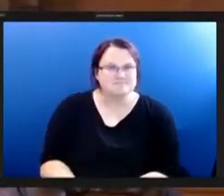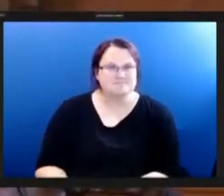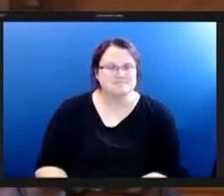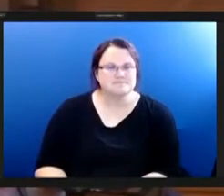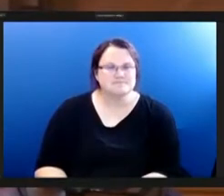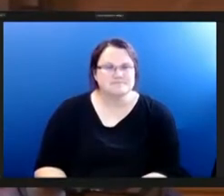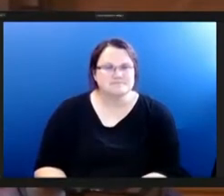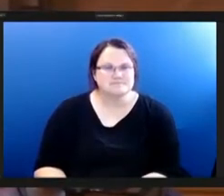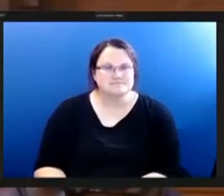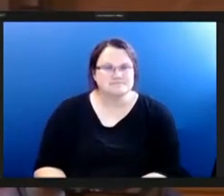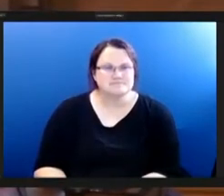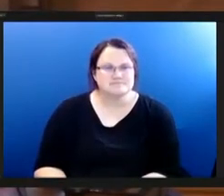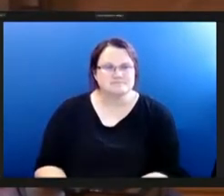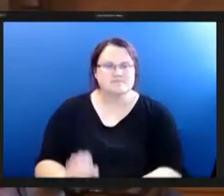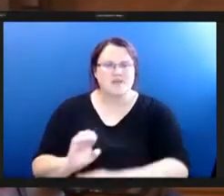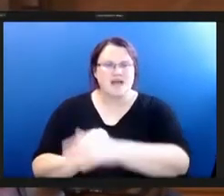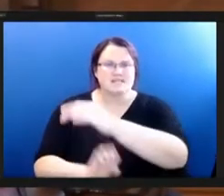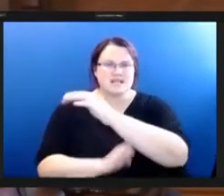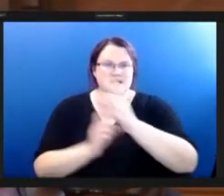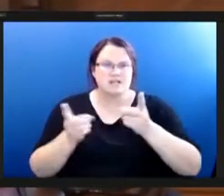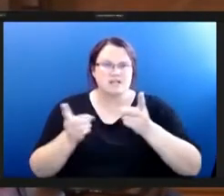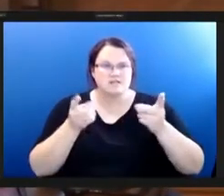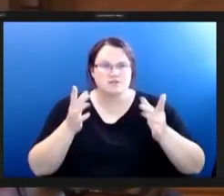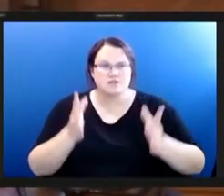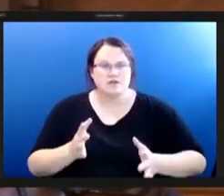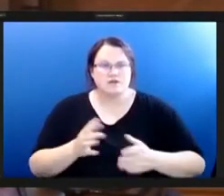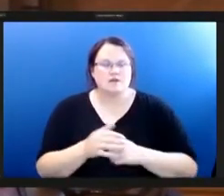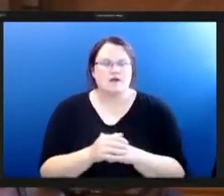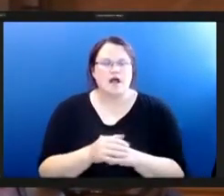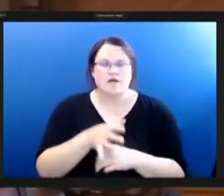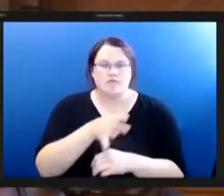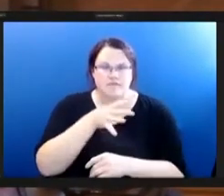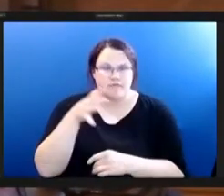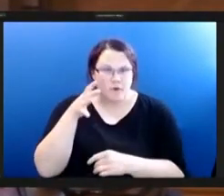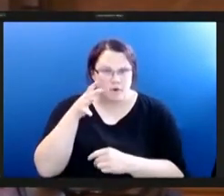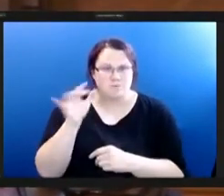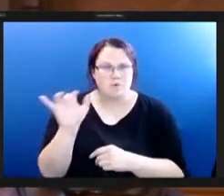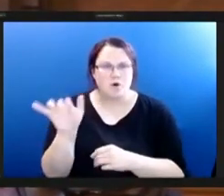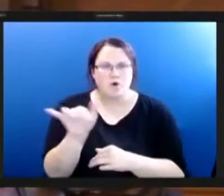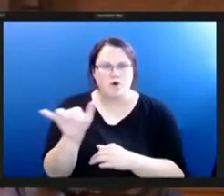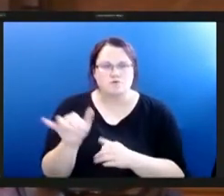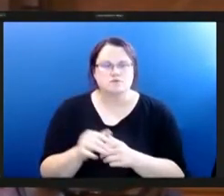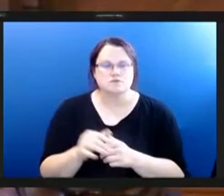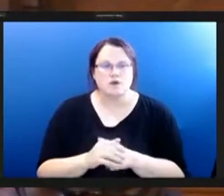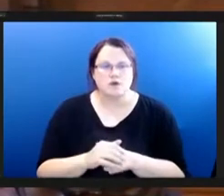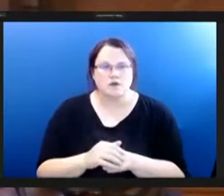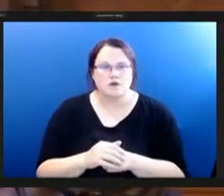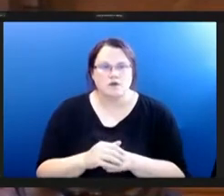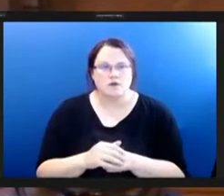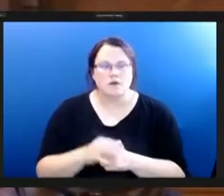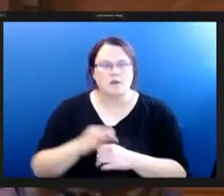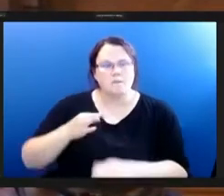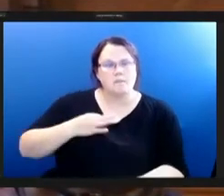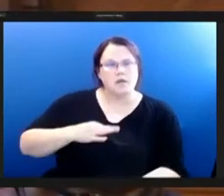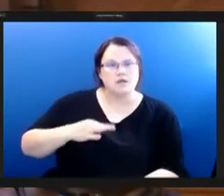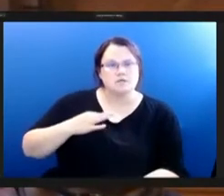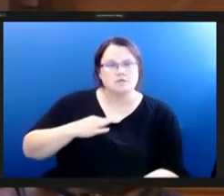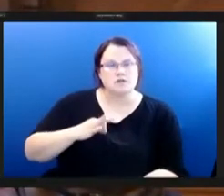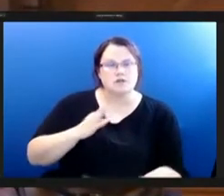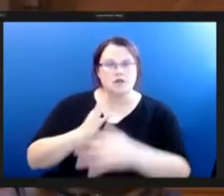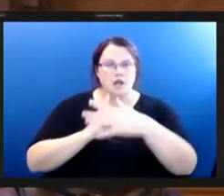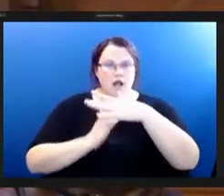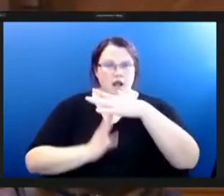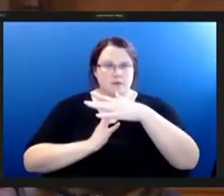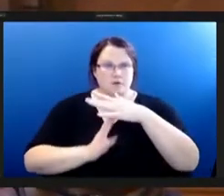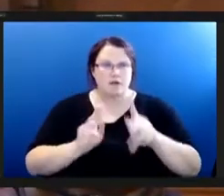i'm the executive director of monoculture farm and i'm also one of the piss back immigrants people that